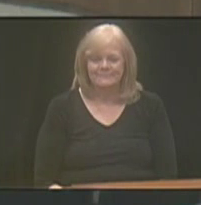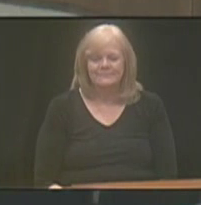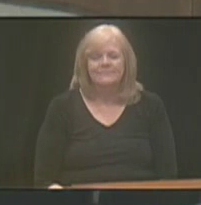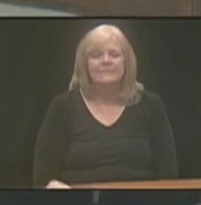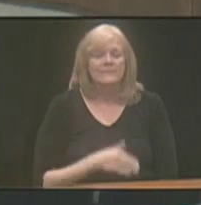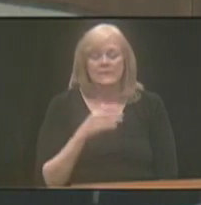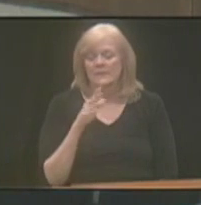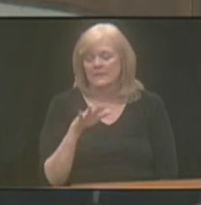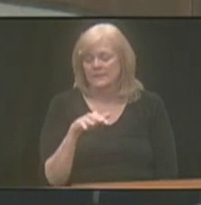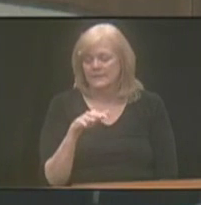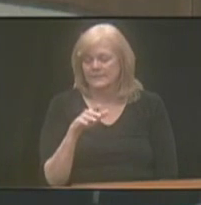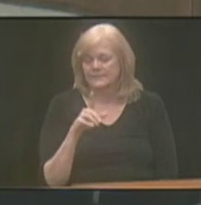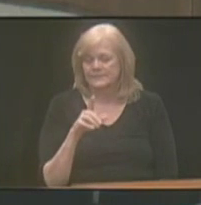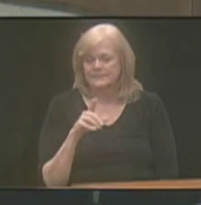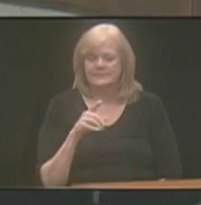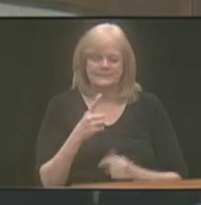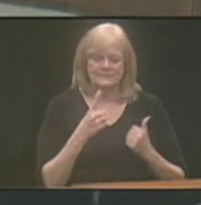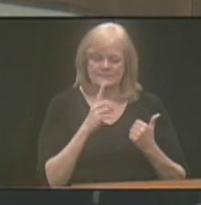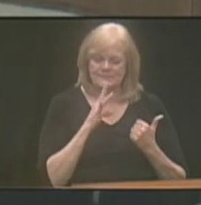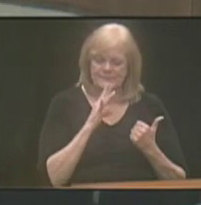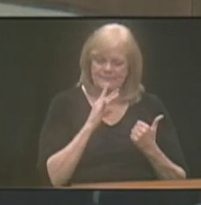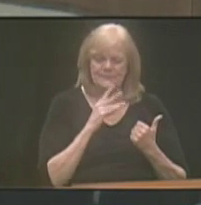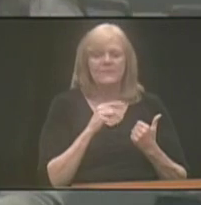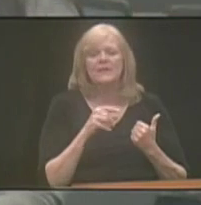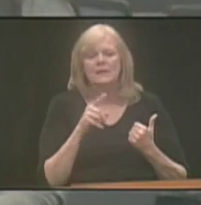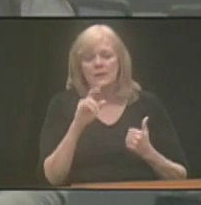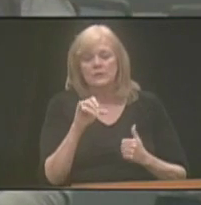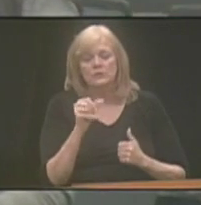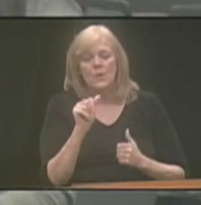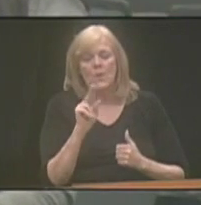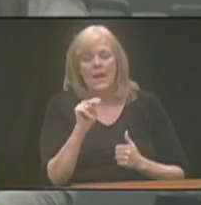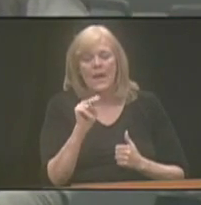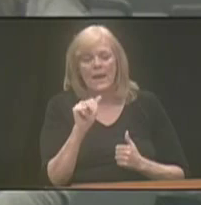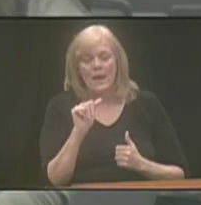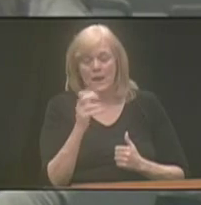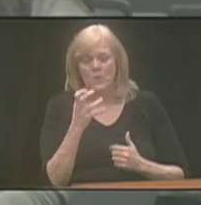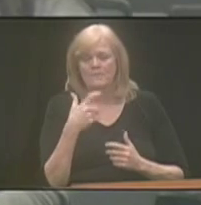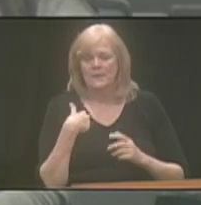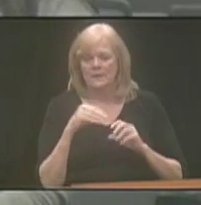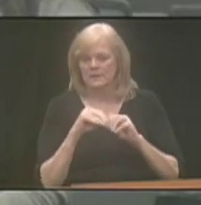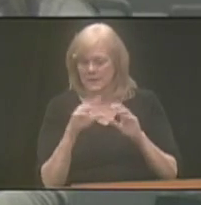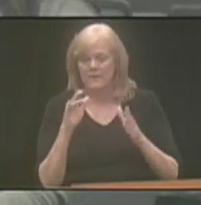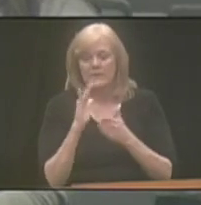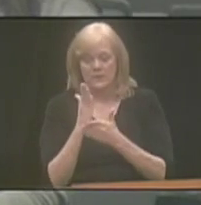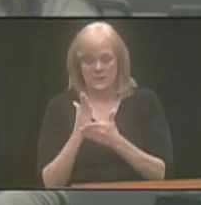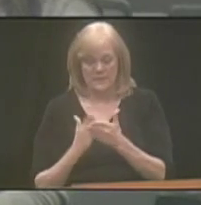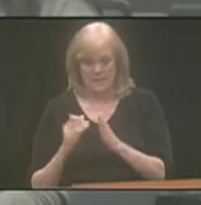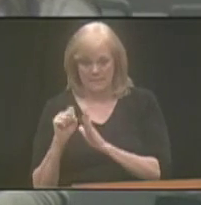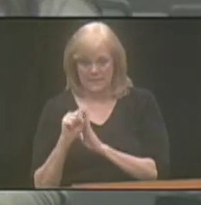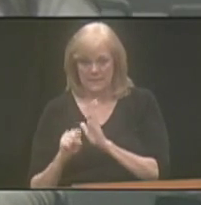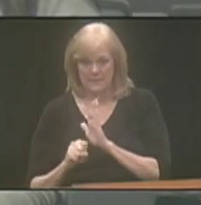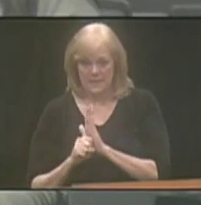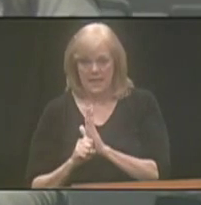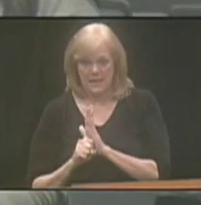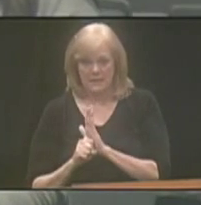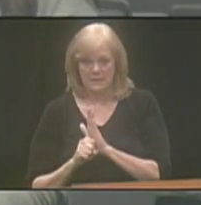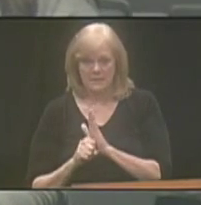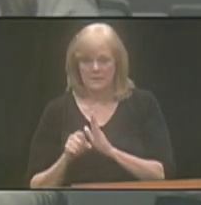Oh, yes. And, yep, Joanna also wanted me to clarify that there are some states who